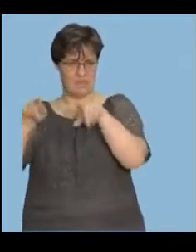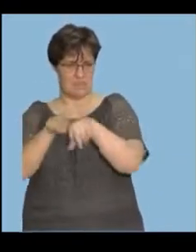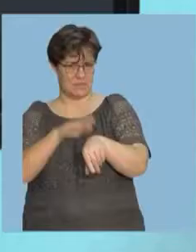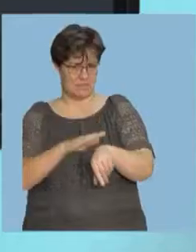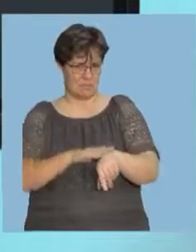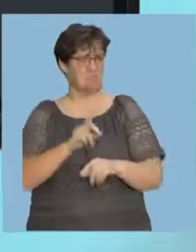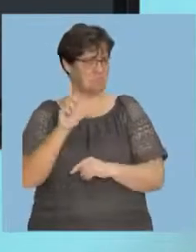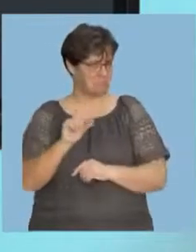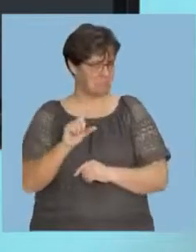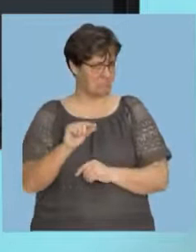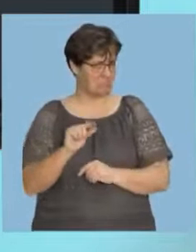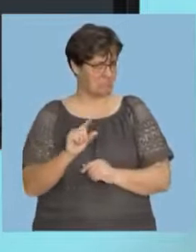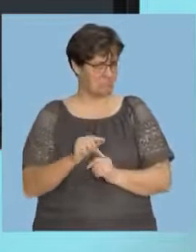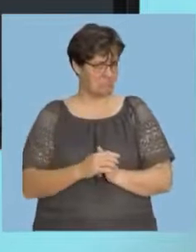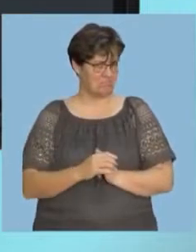Interesting.